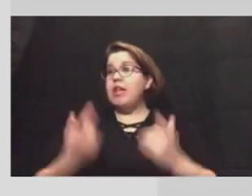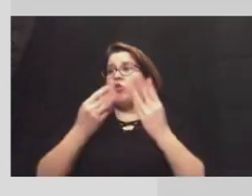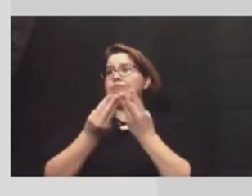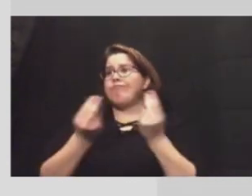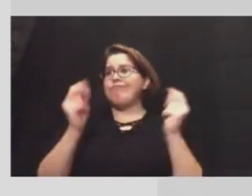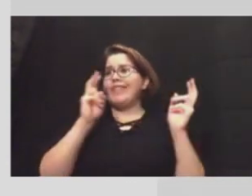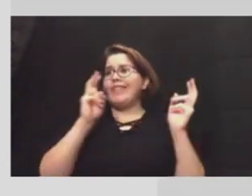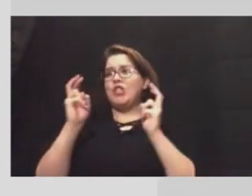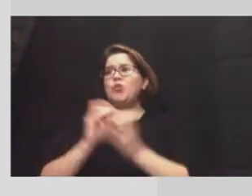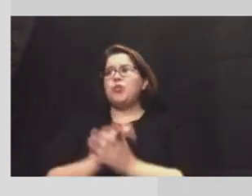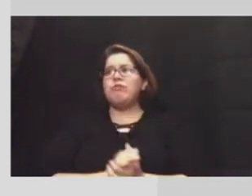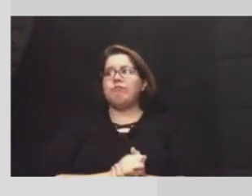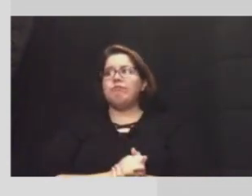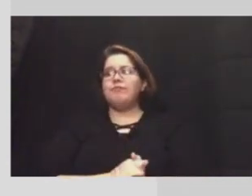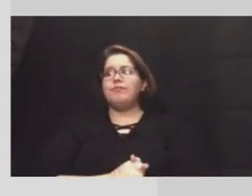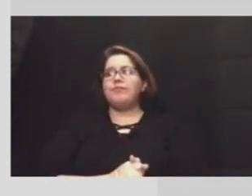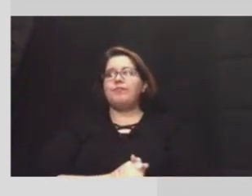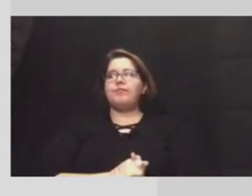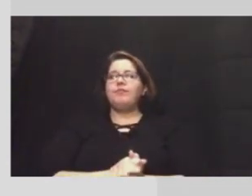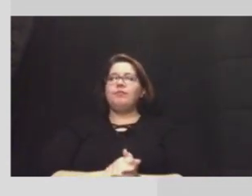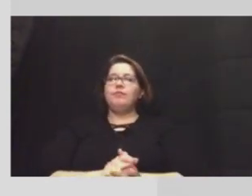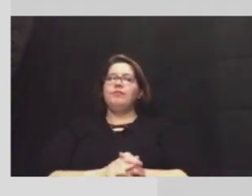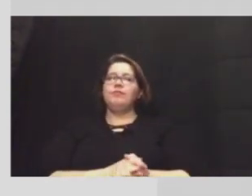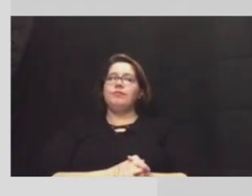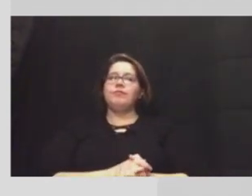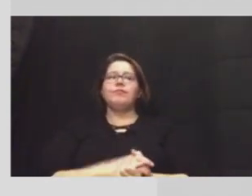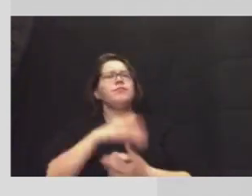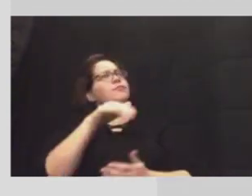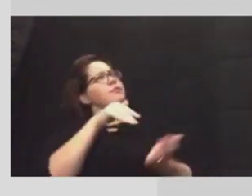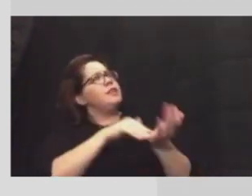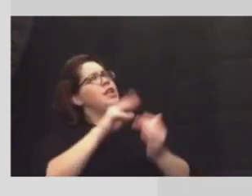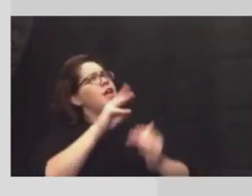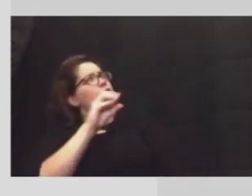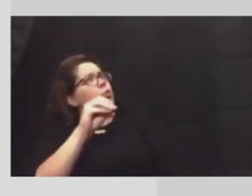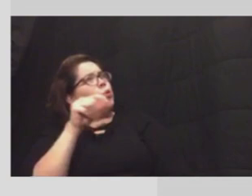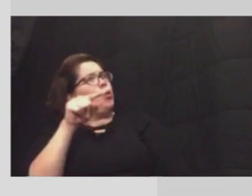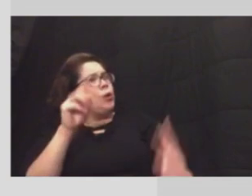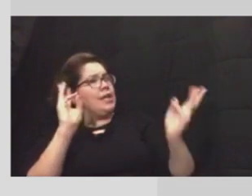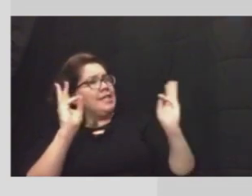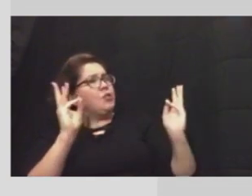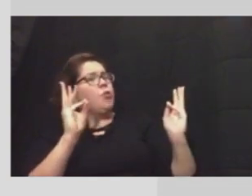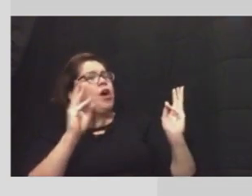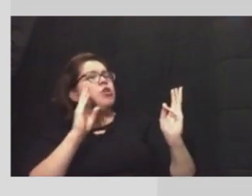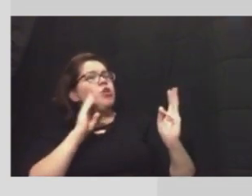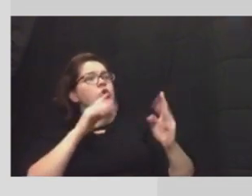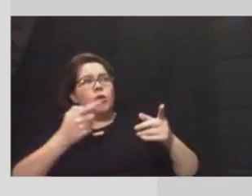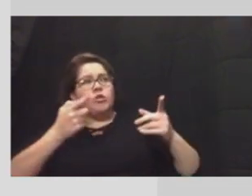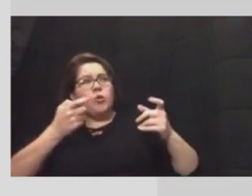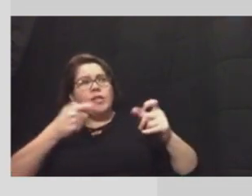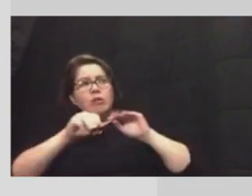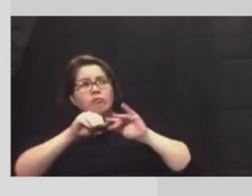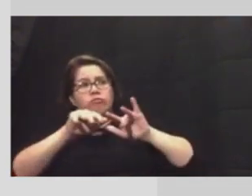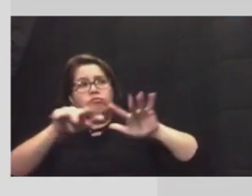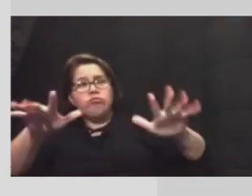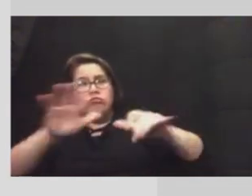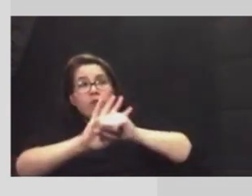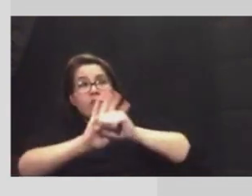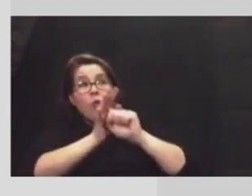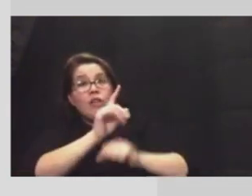dr wu is this weather going to speed the spread of covet 19